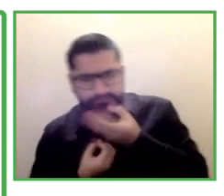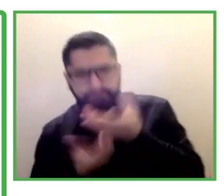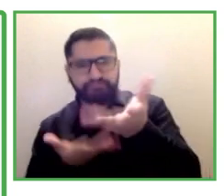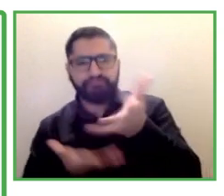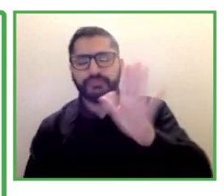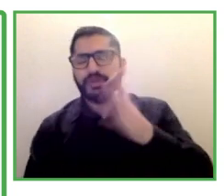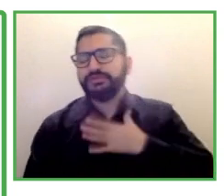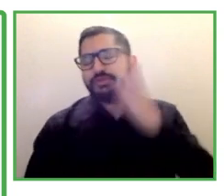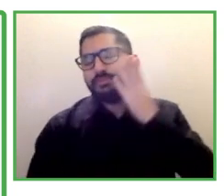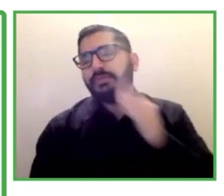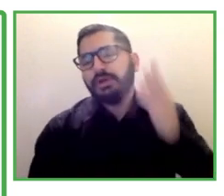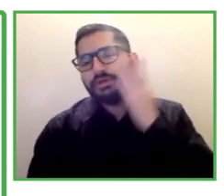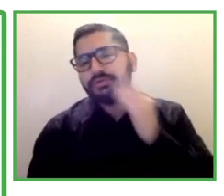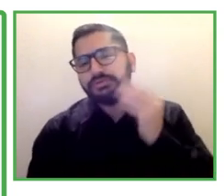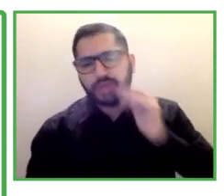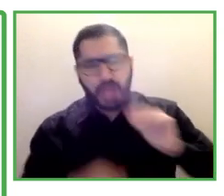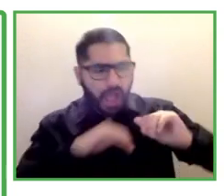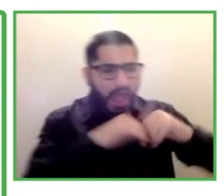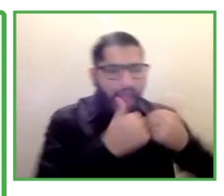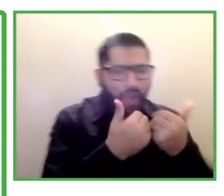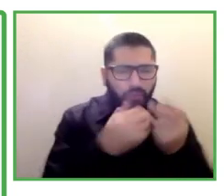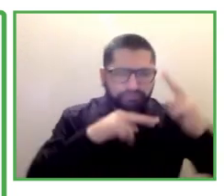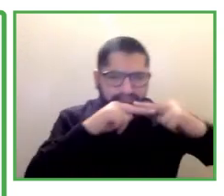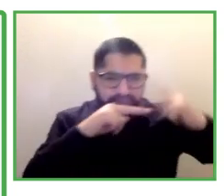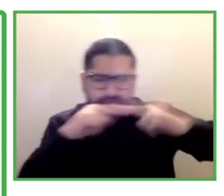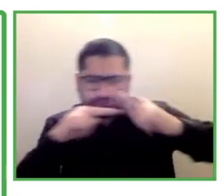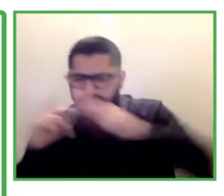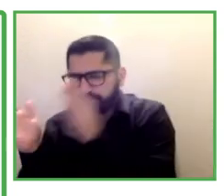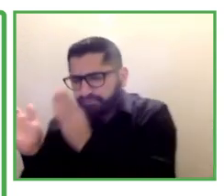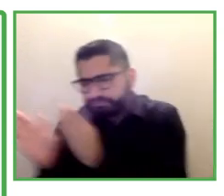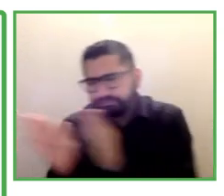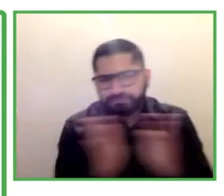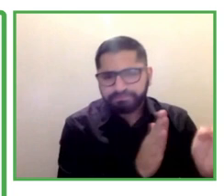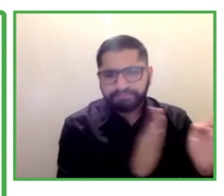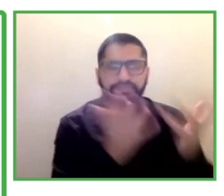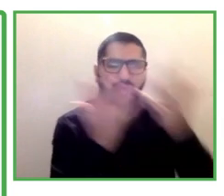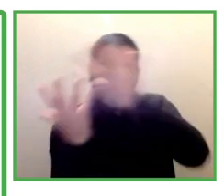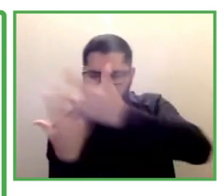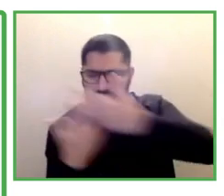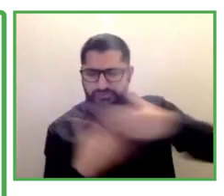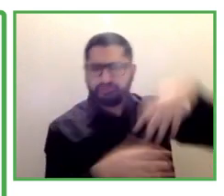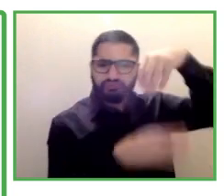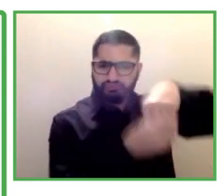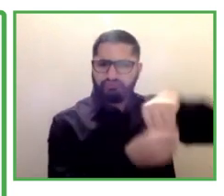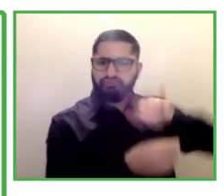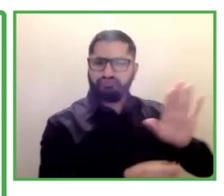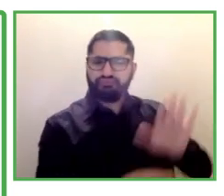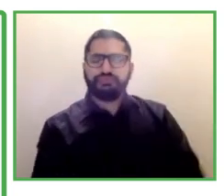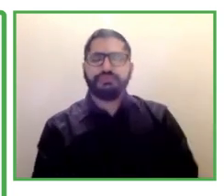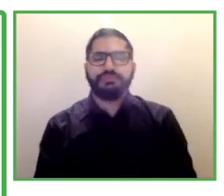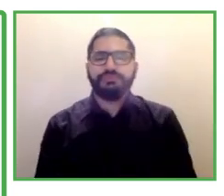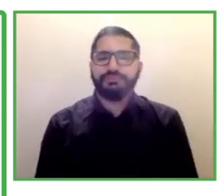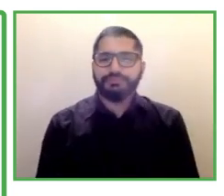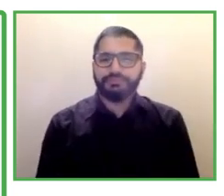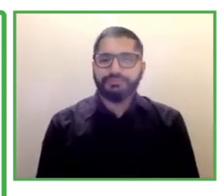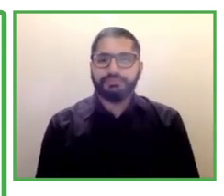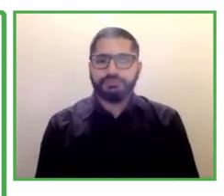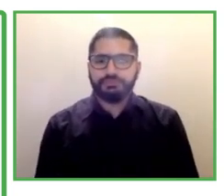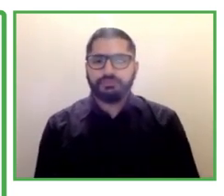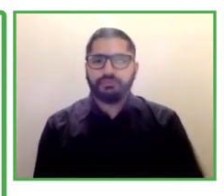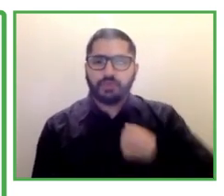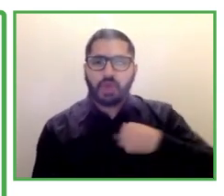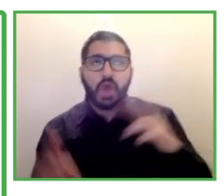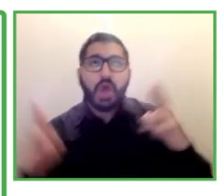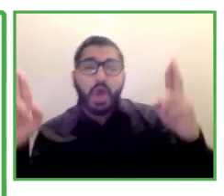call this presentation the richness and happiness of inclusive employment. Now, the reason I chose this weird